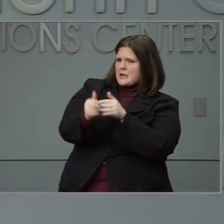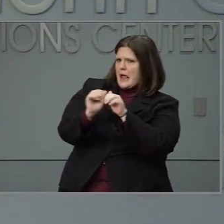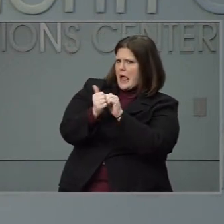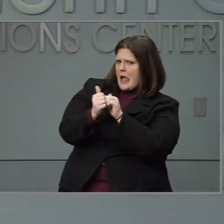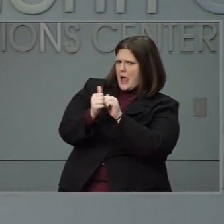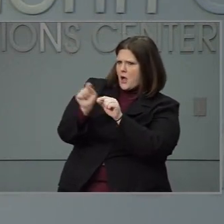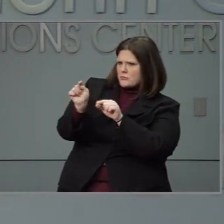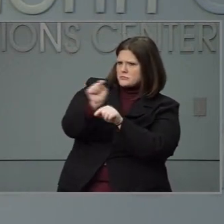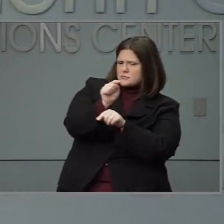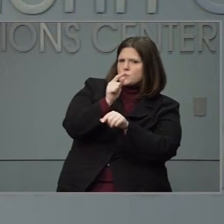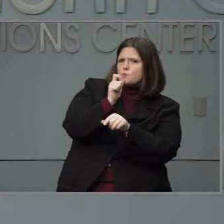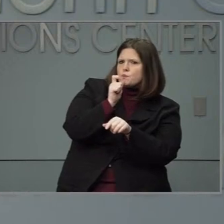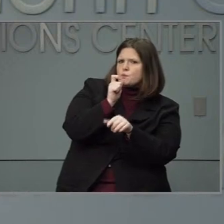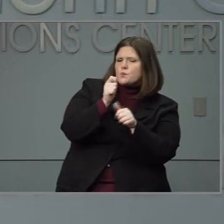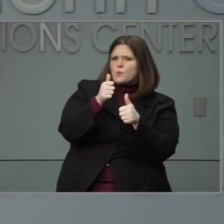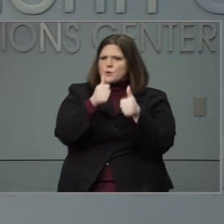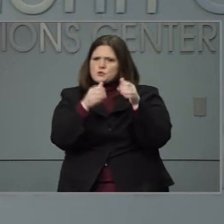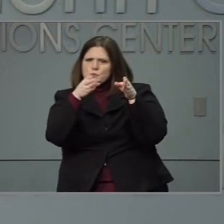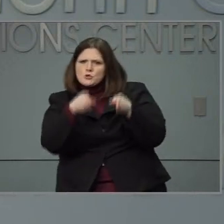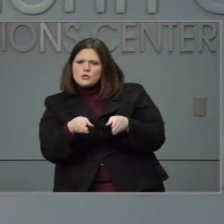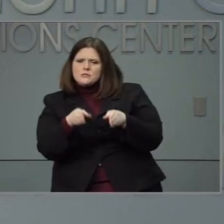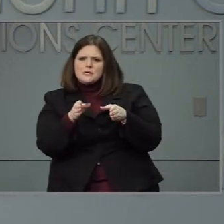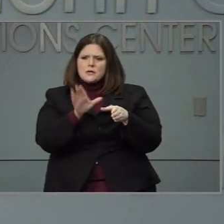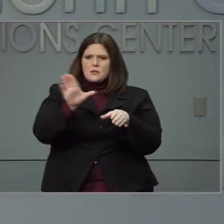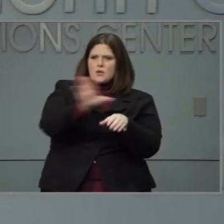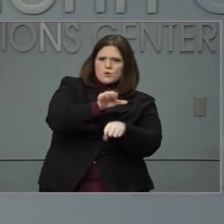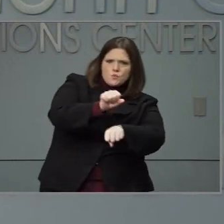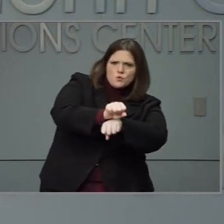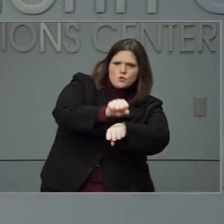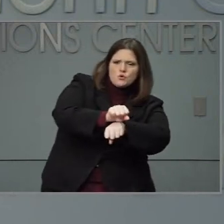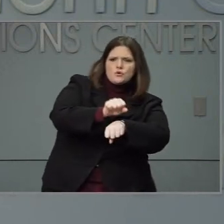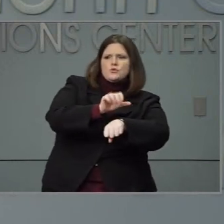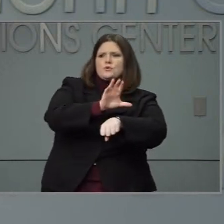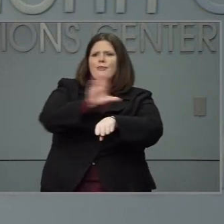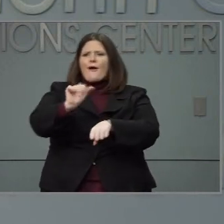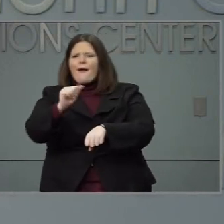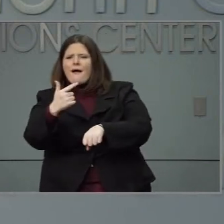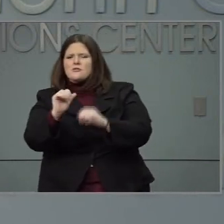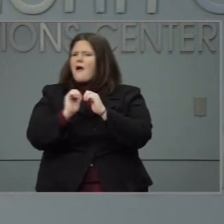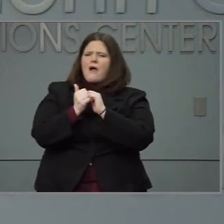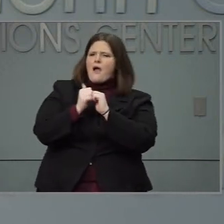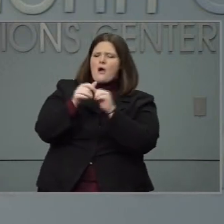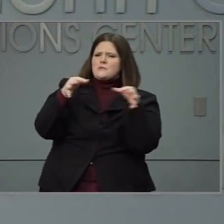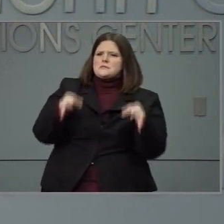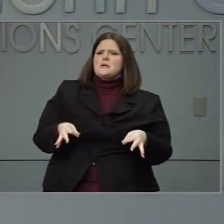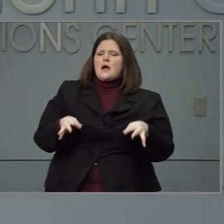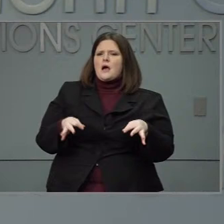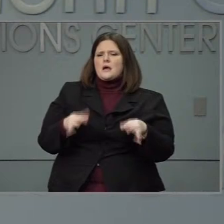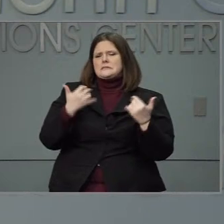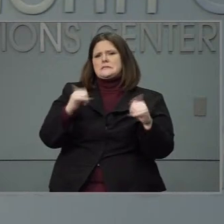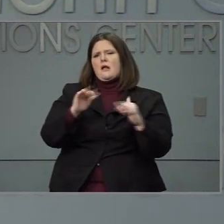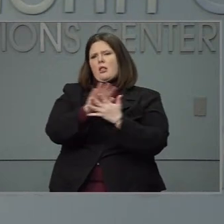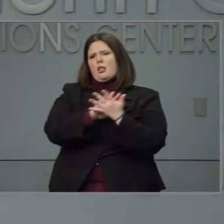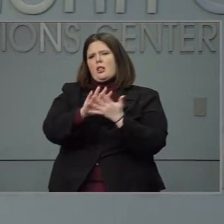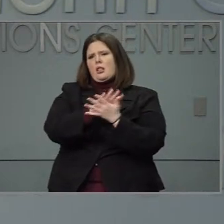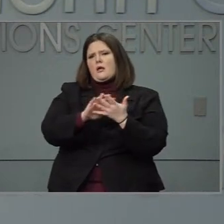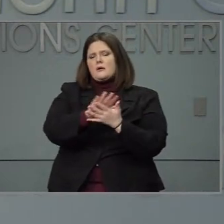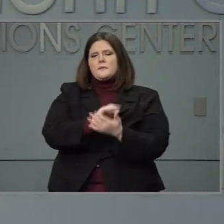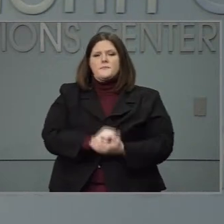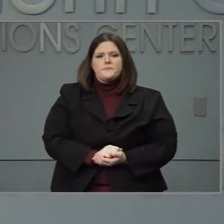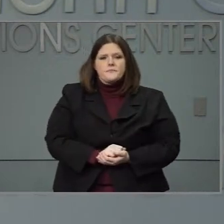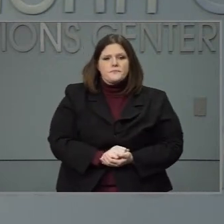assessing who what individuals in those frontline positions will be given vaccine? As this process